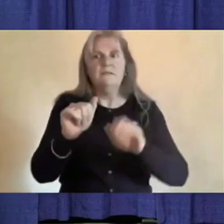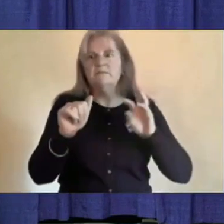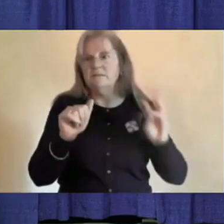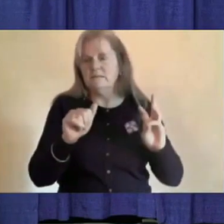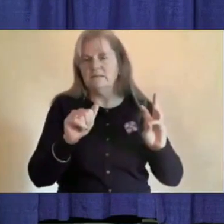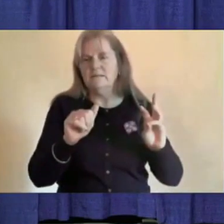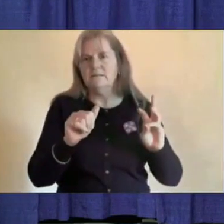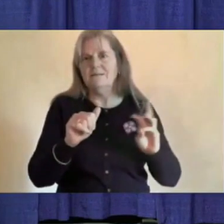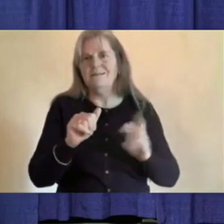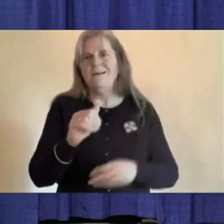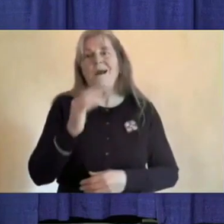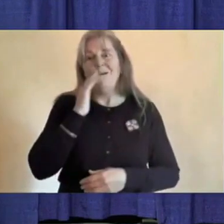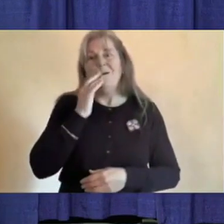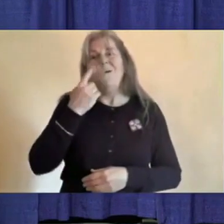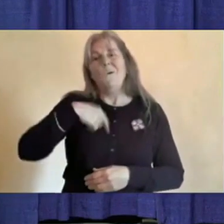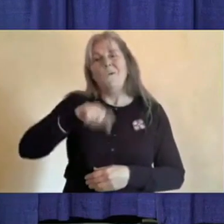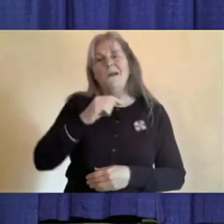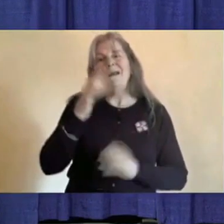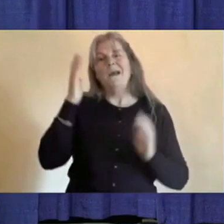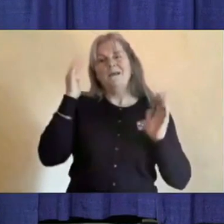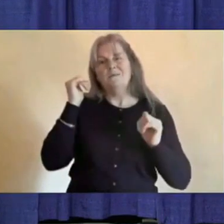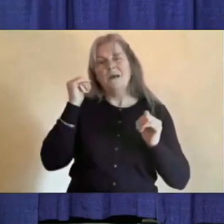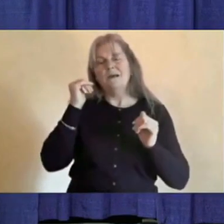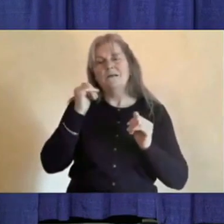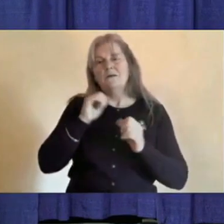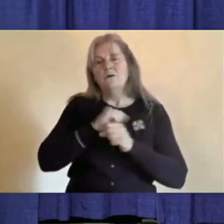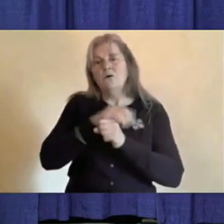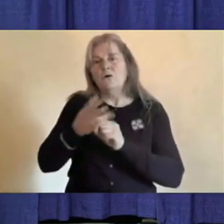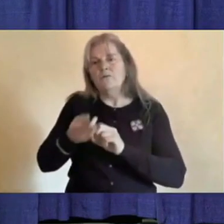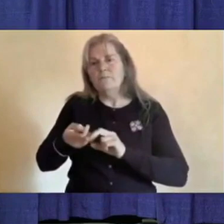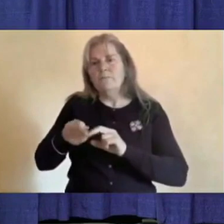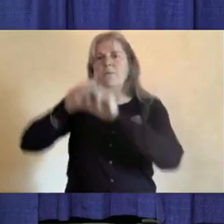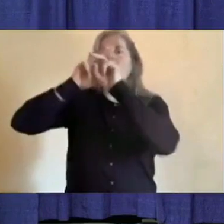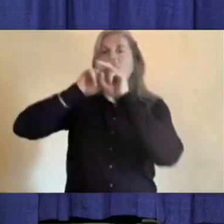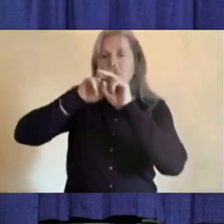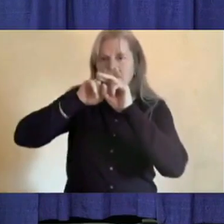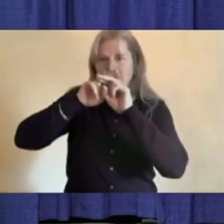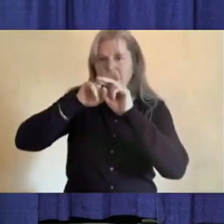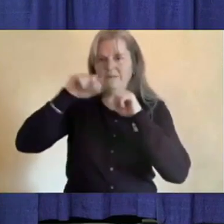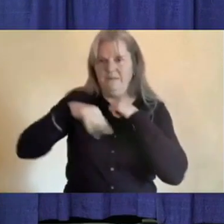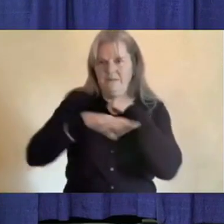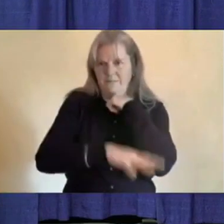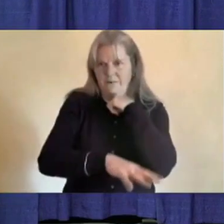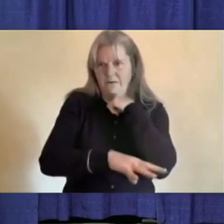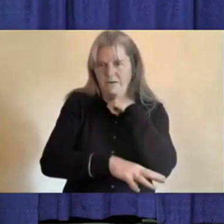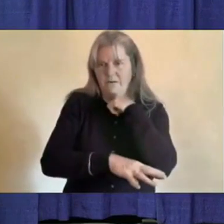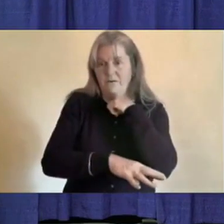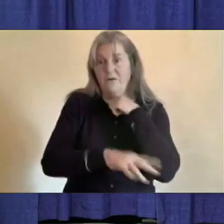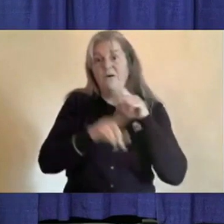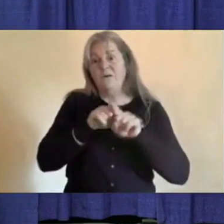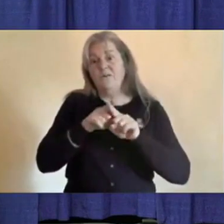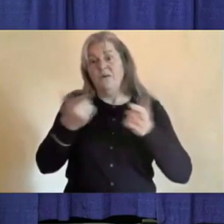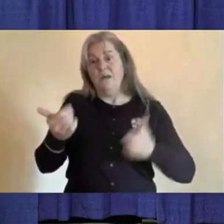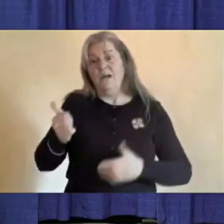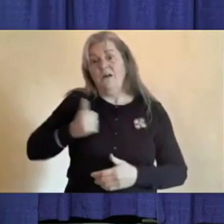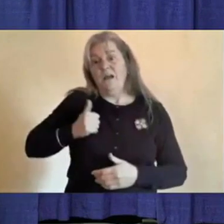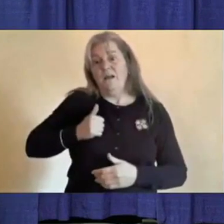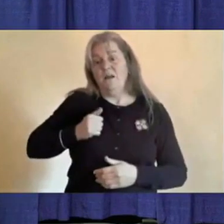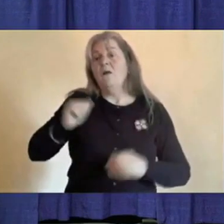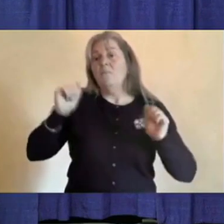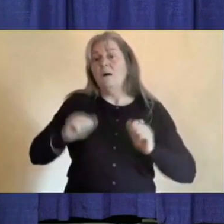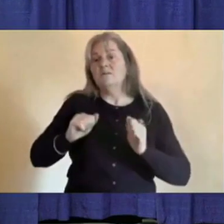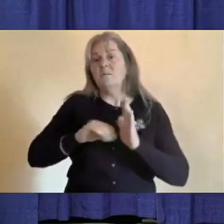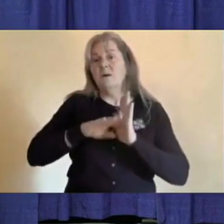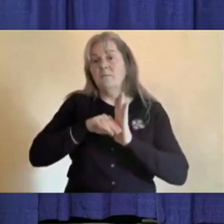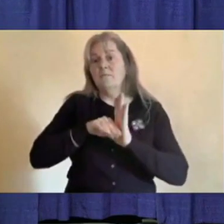the world in the fall time and we could in Canada be on the verge of a major second wave but at a minimum